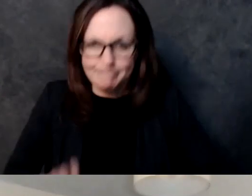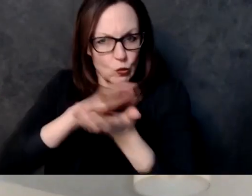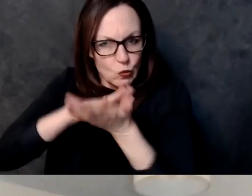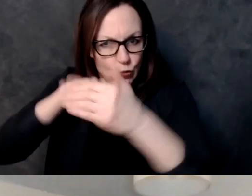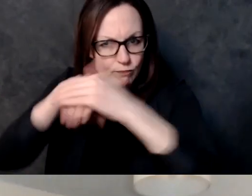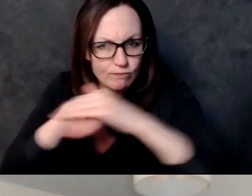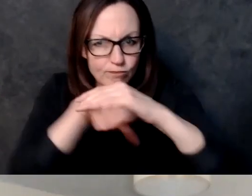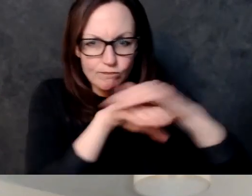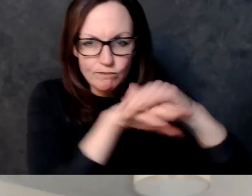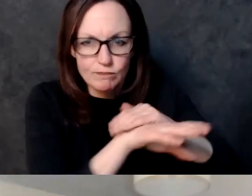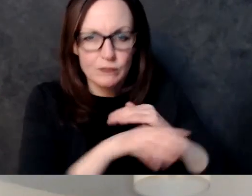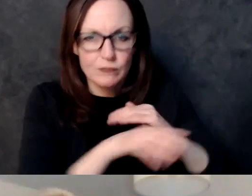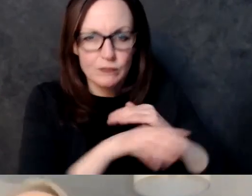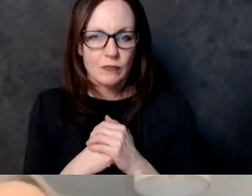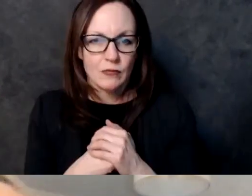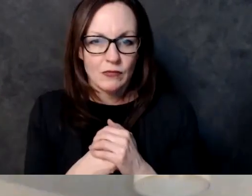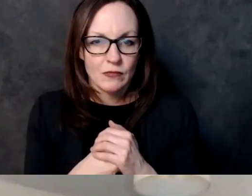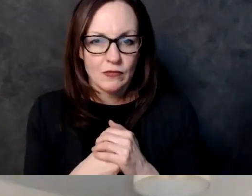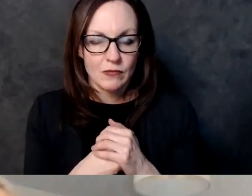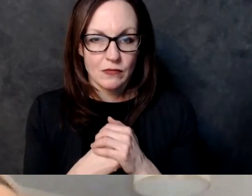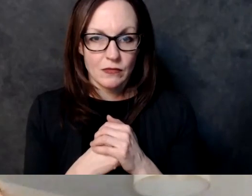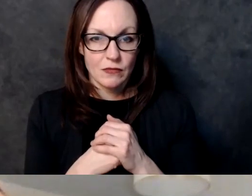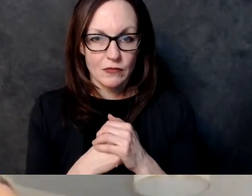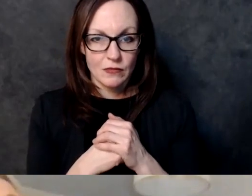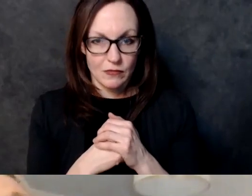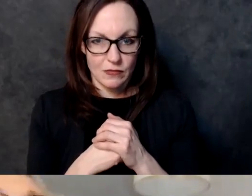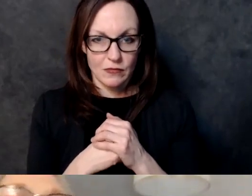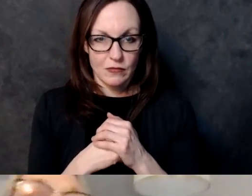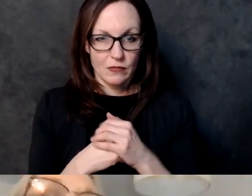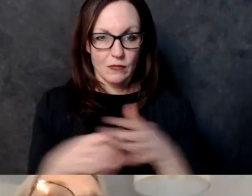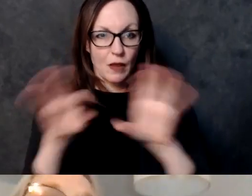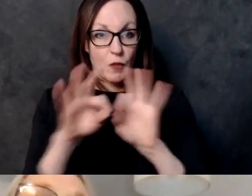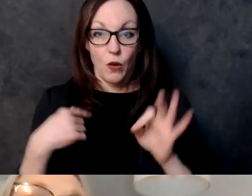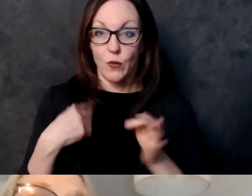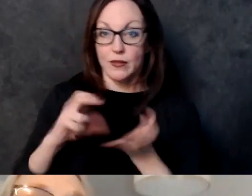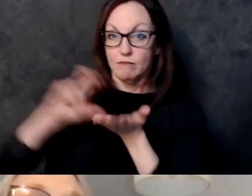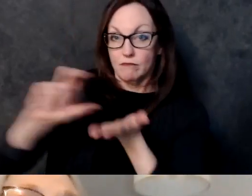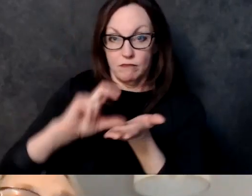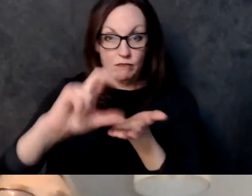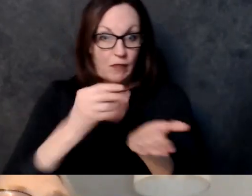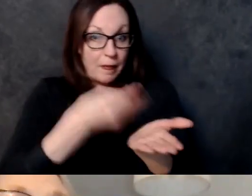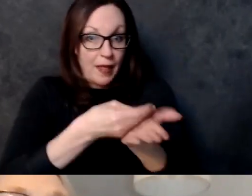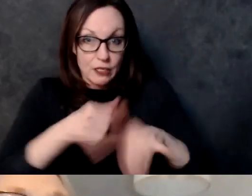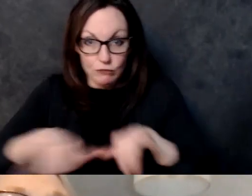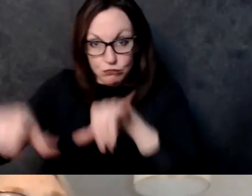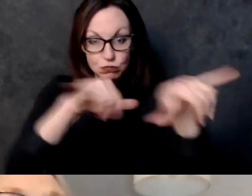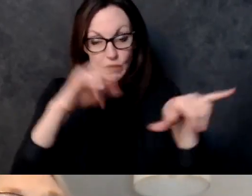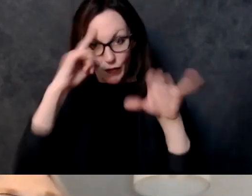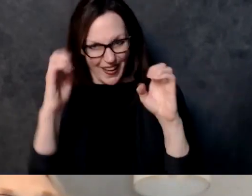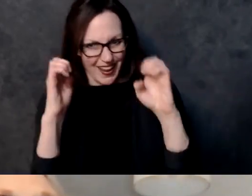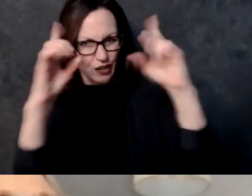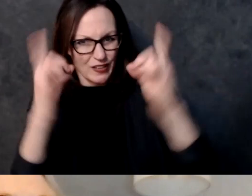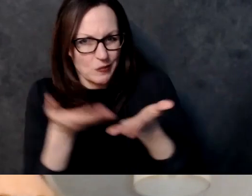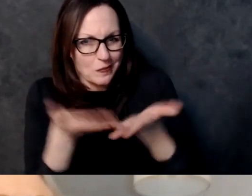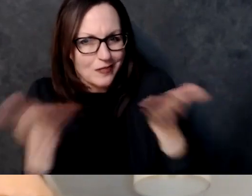uh resources such as the you know bulletproof david grossman work or the uh killology stuff